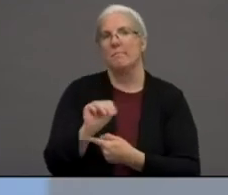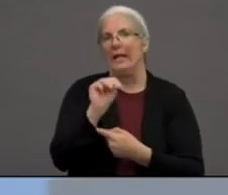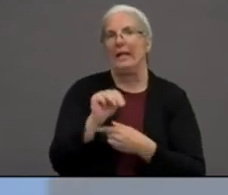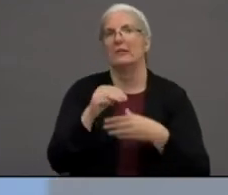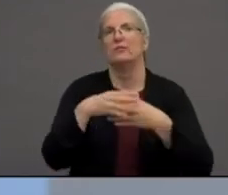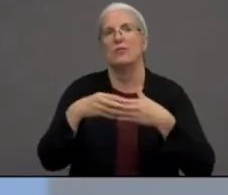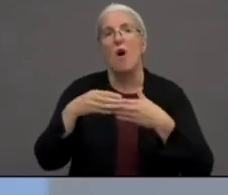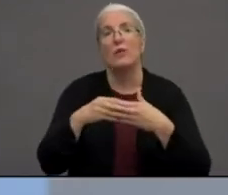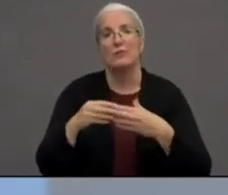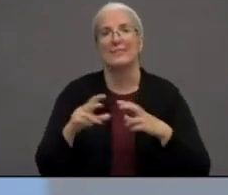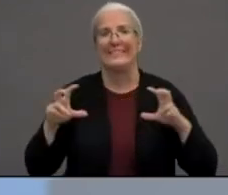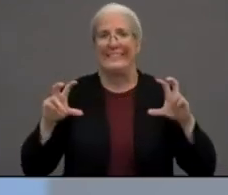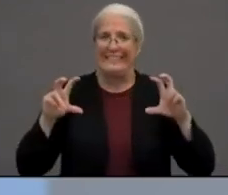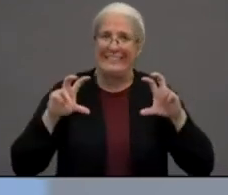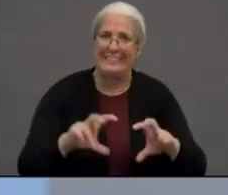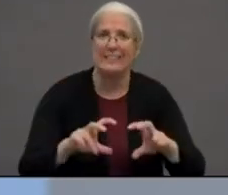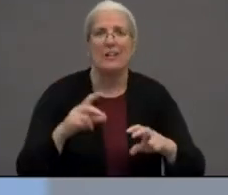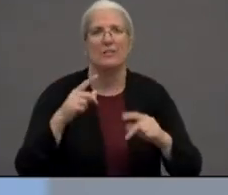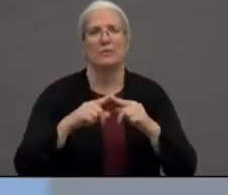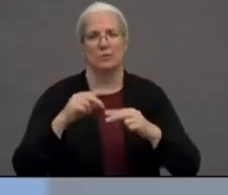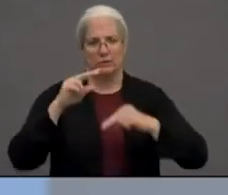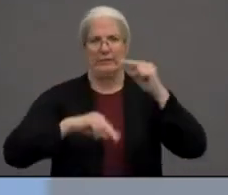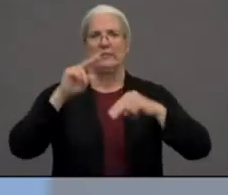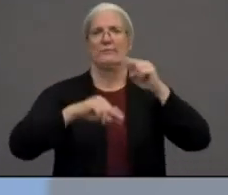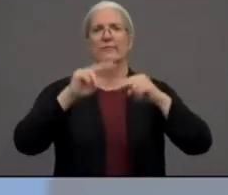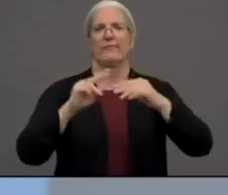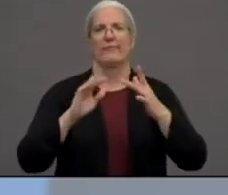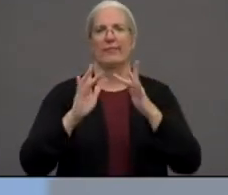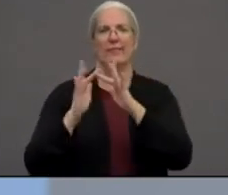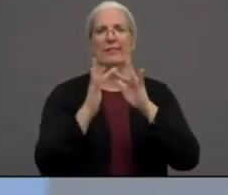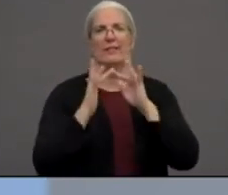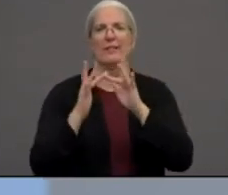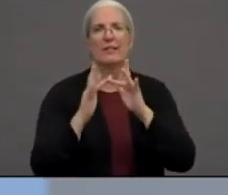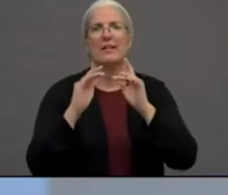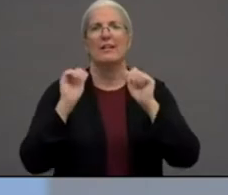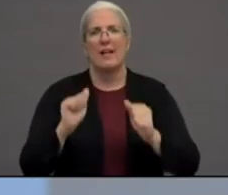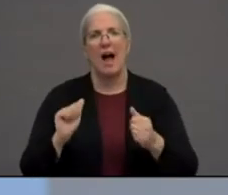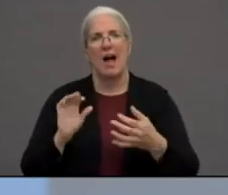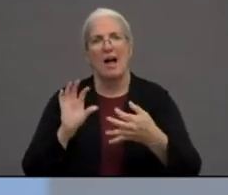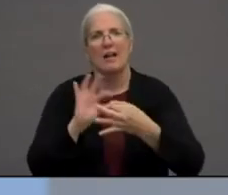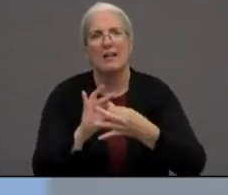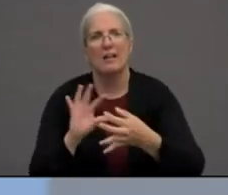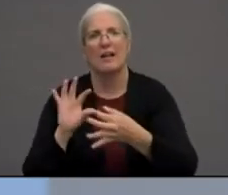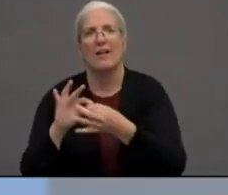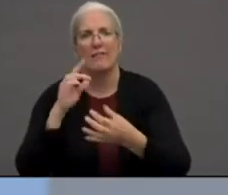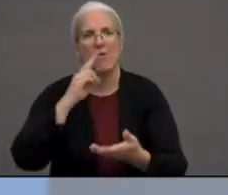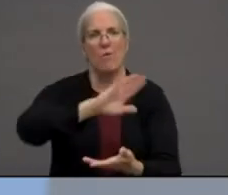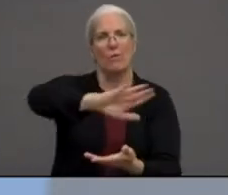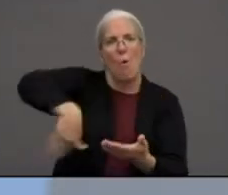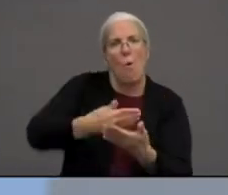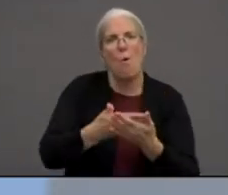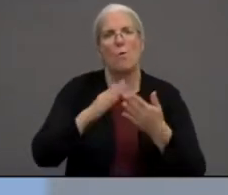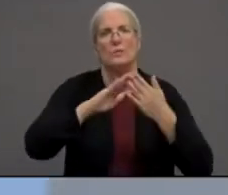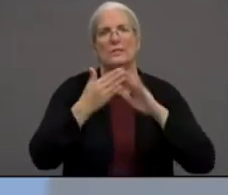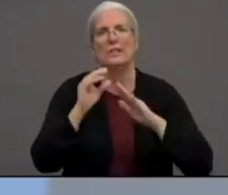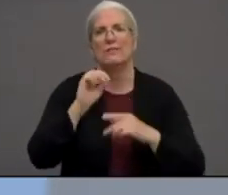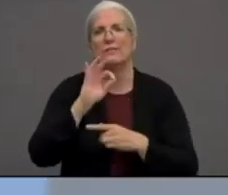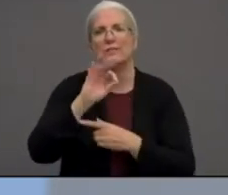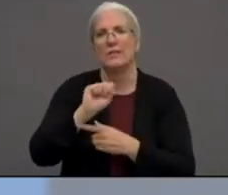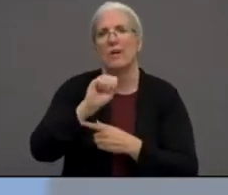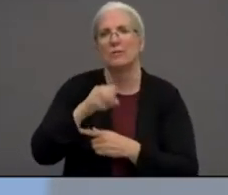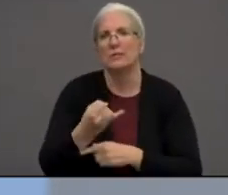learning throughout our city of San Jose and that the county has invested $7.1 million for devices.